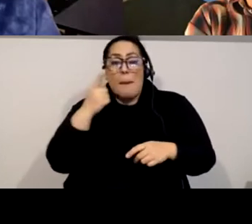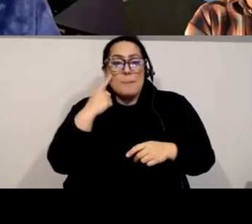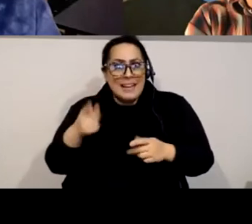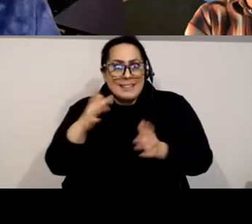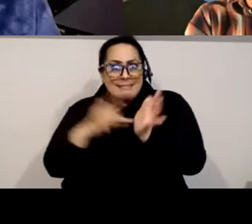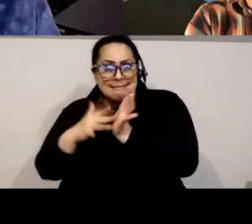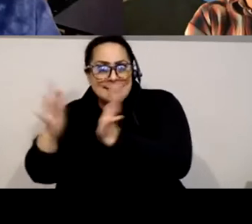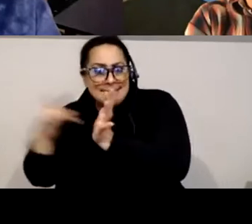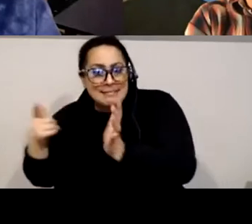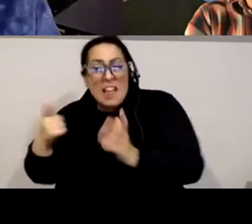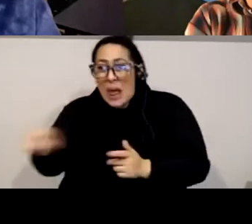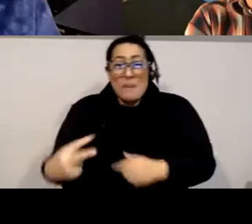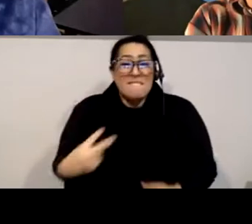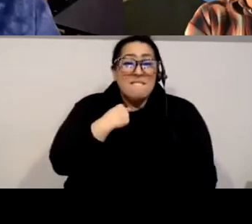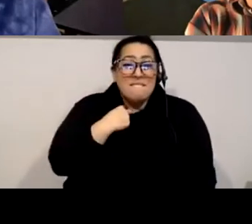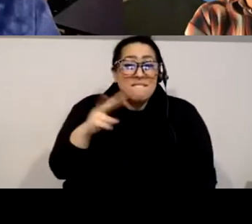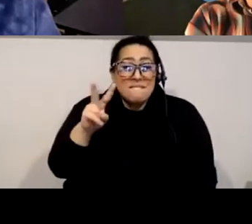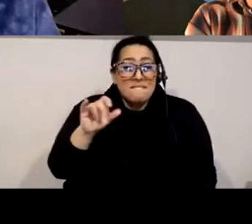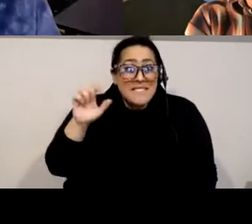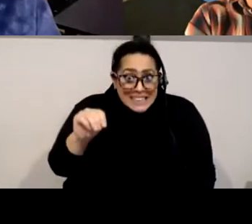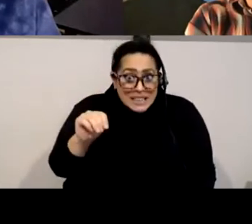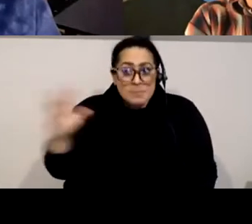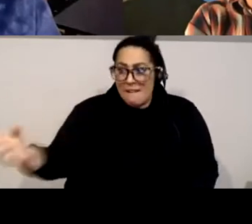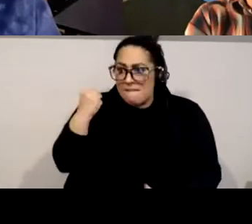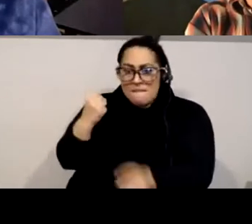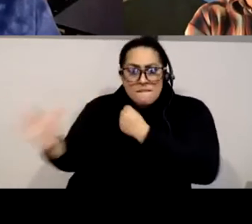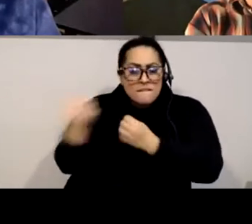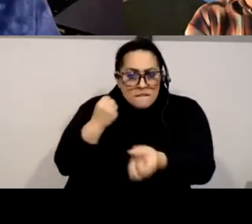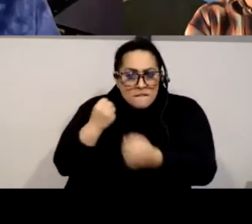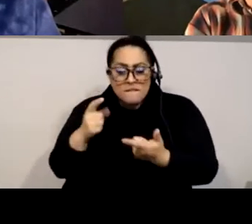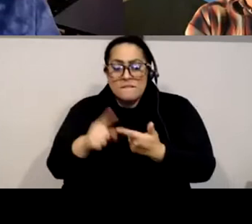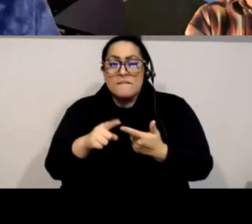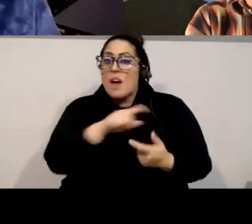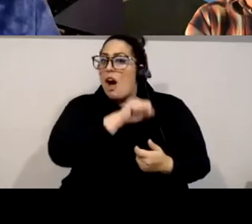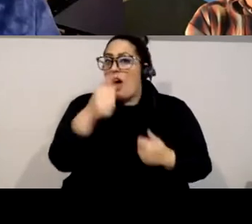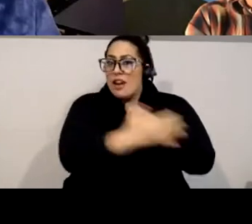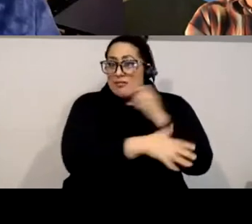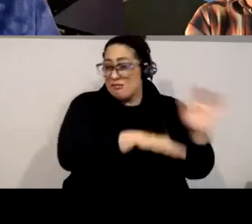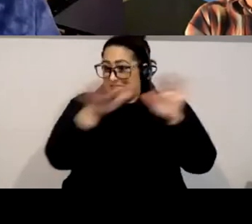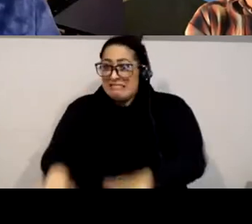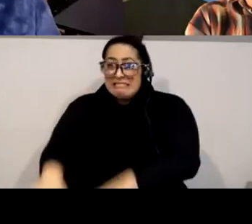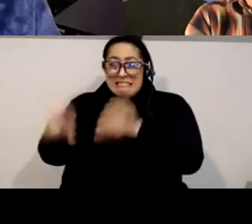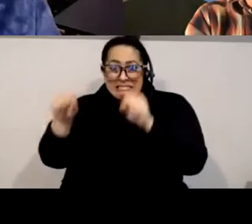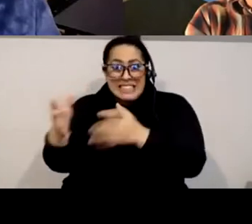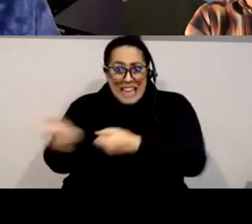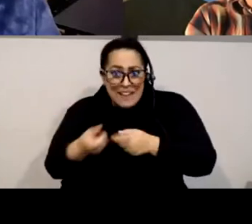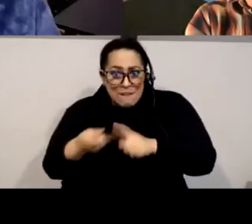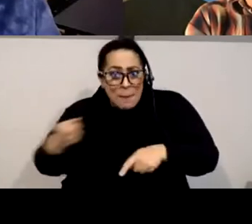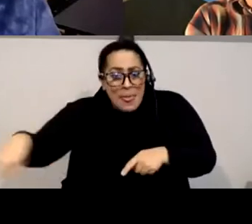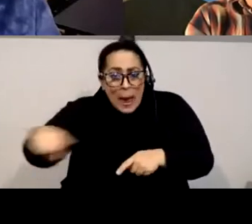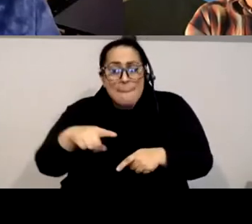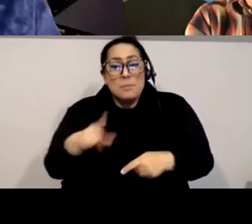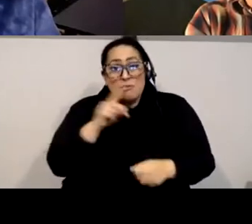and they were victims of dispossession, enclosure, colonialism, and slavery within Europe. Indeed, Robinson